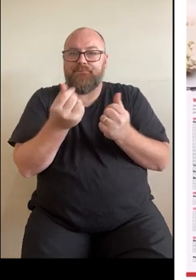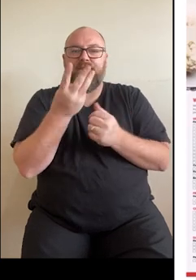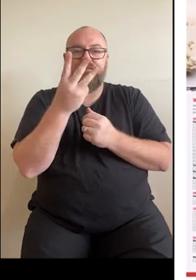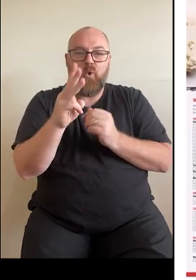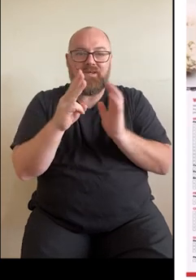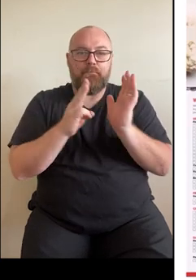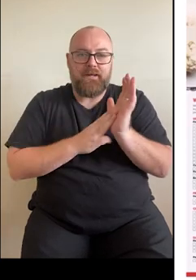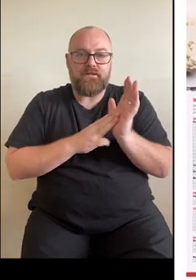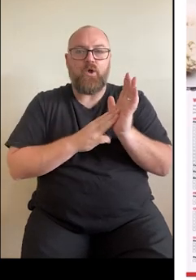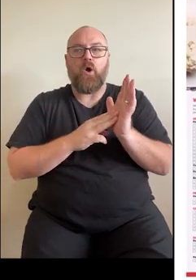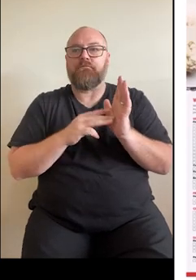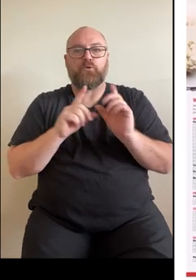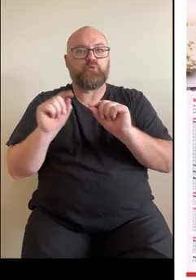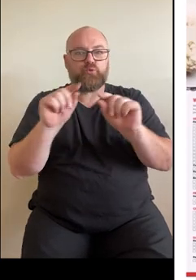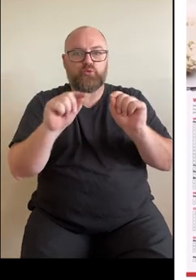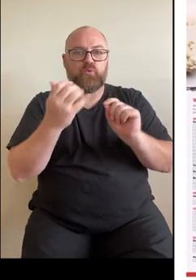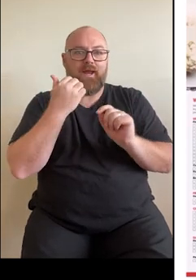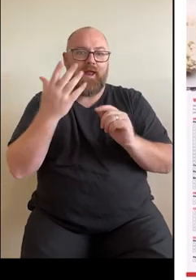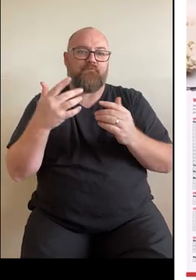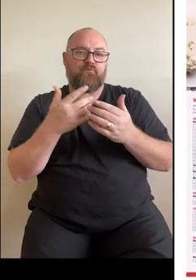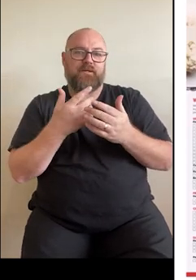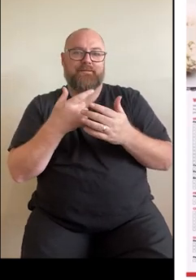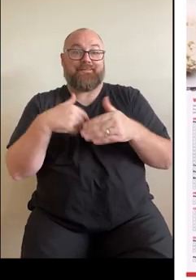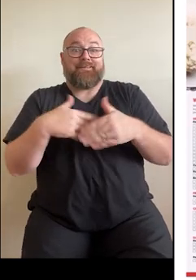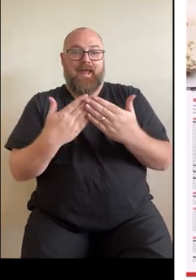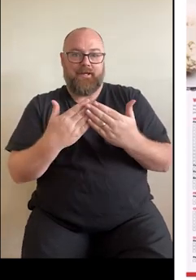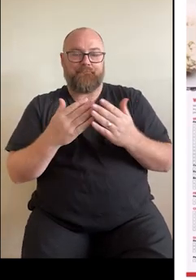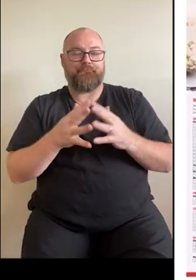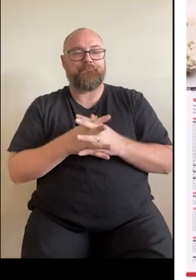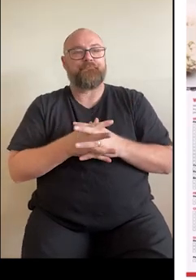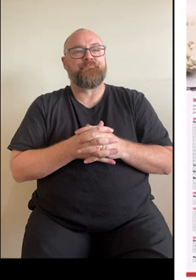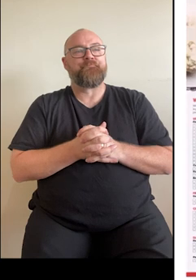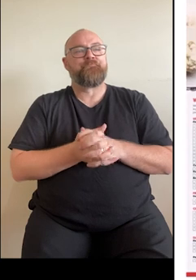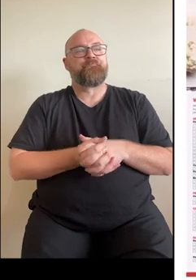These resources are free and accessible through our Heart Foundation website.